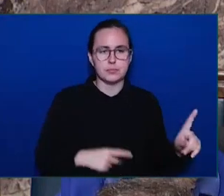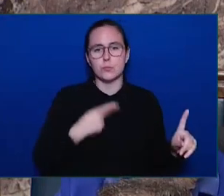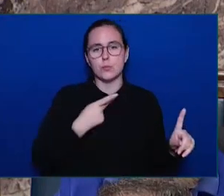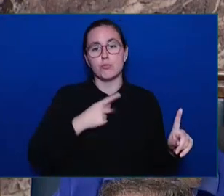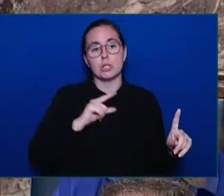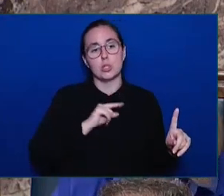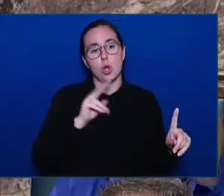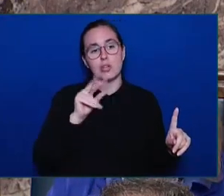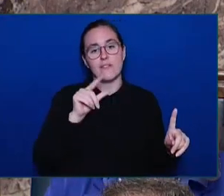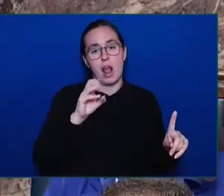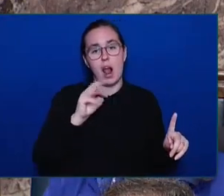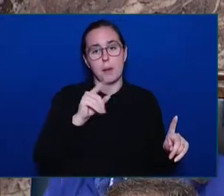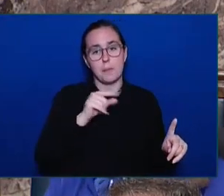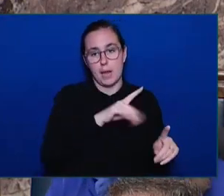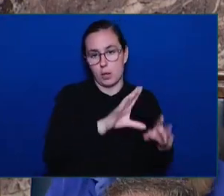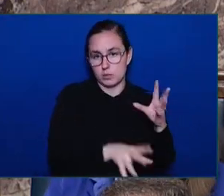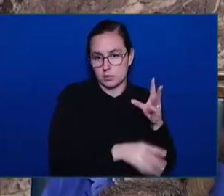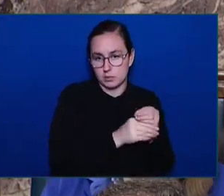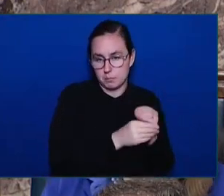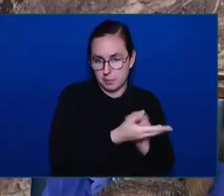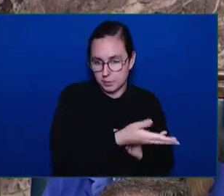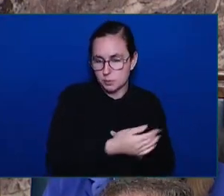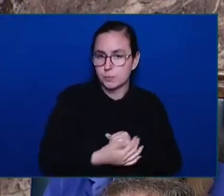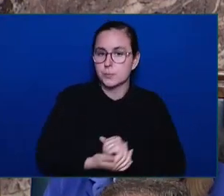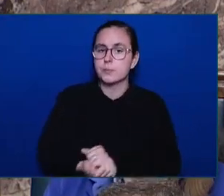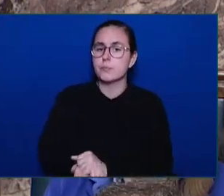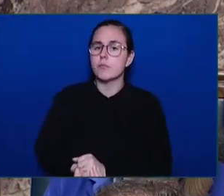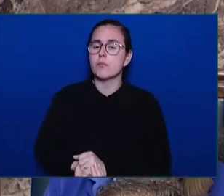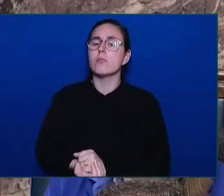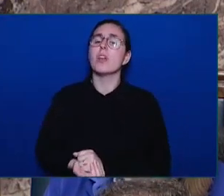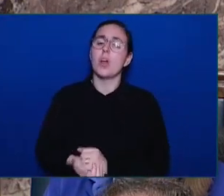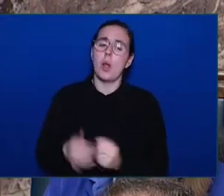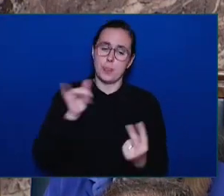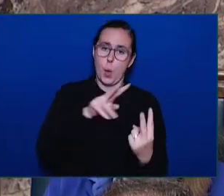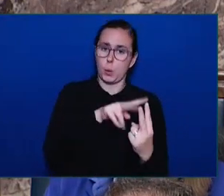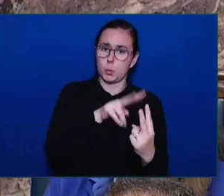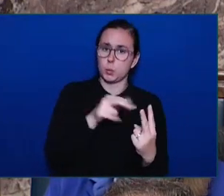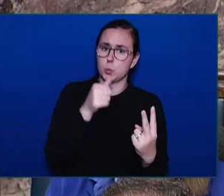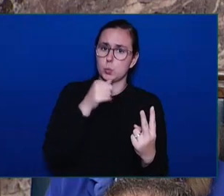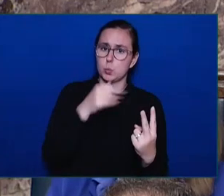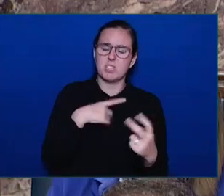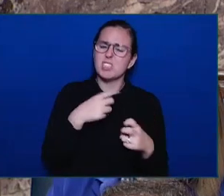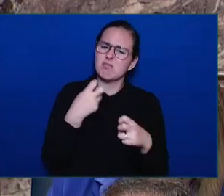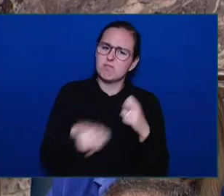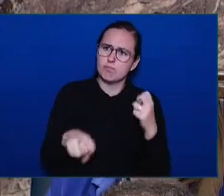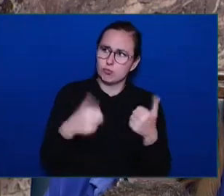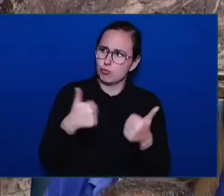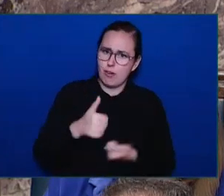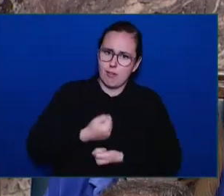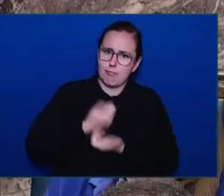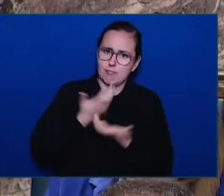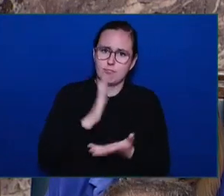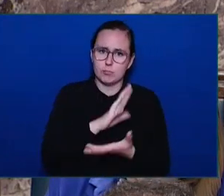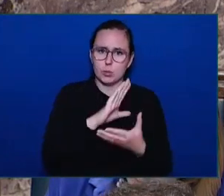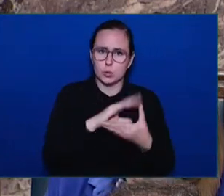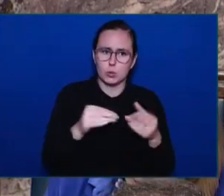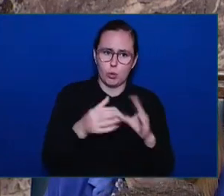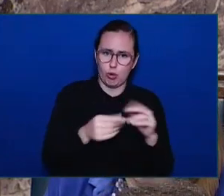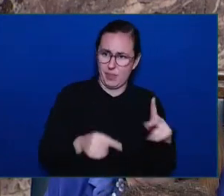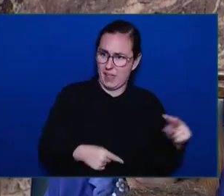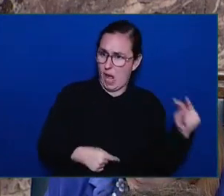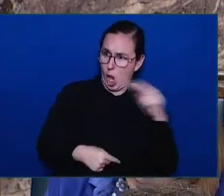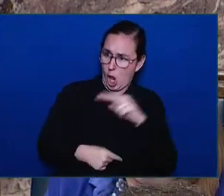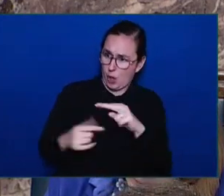women like Sarah and Sonia simply don't believe that the action has resulted in the kind of care that they deserve and hundreds of other women